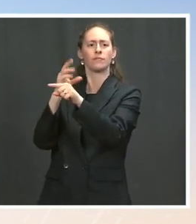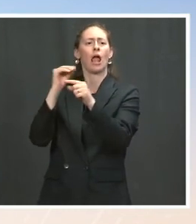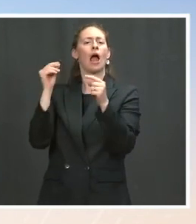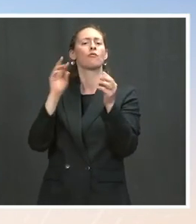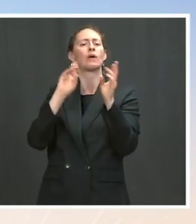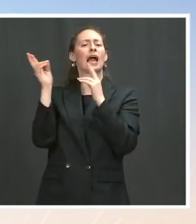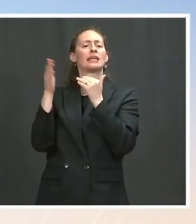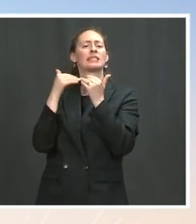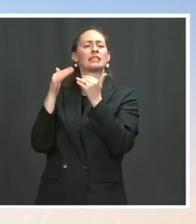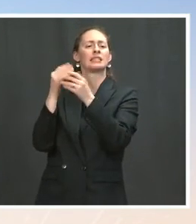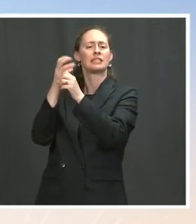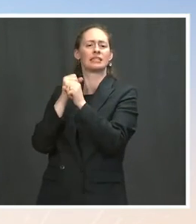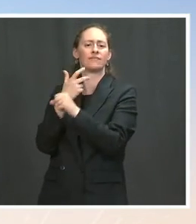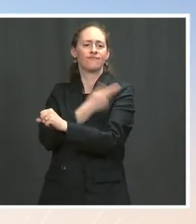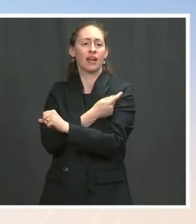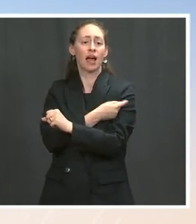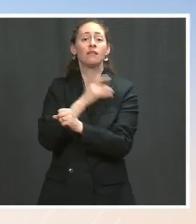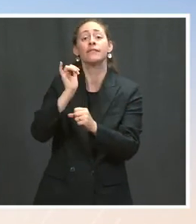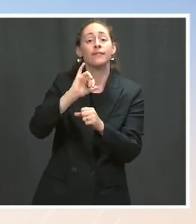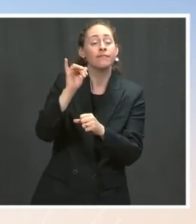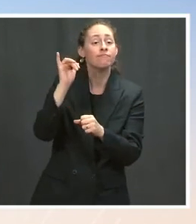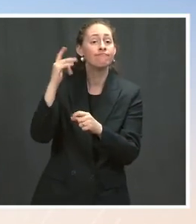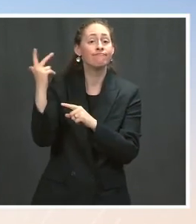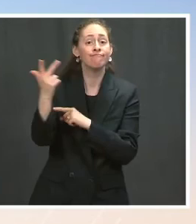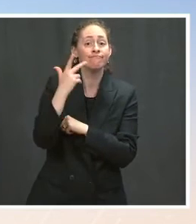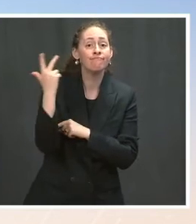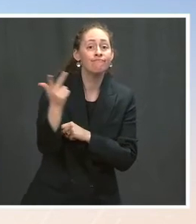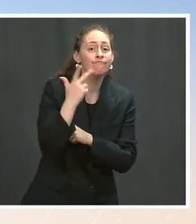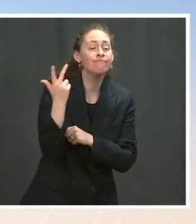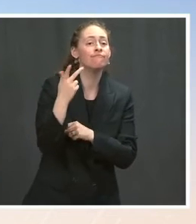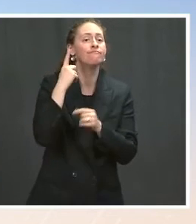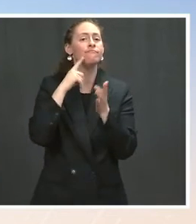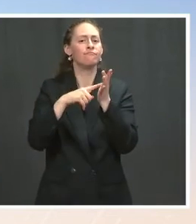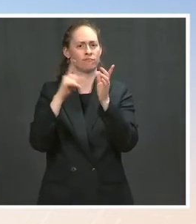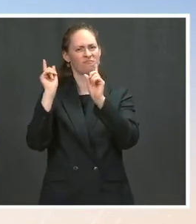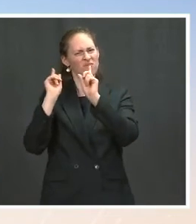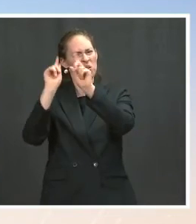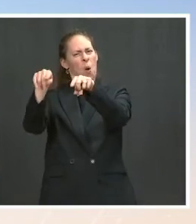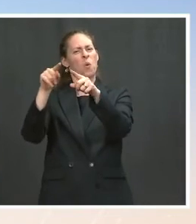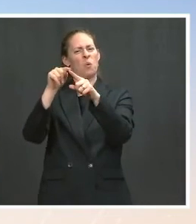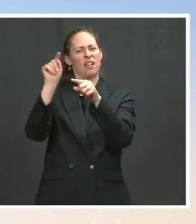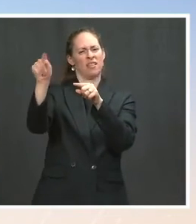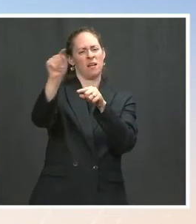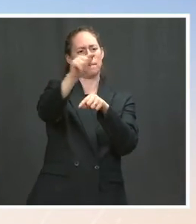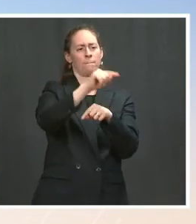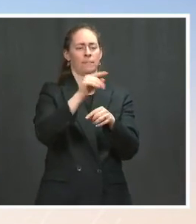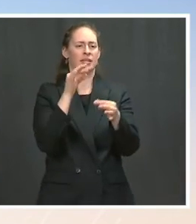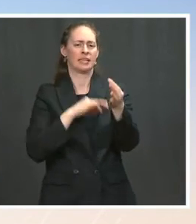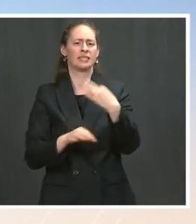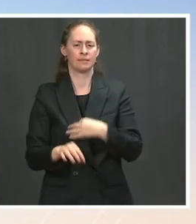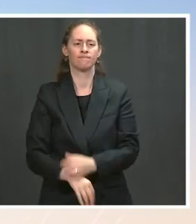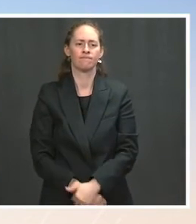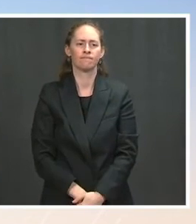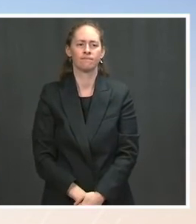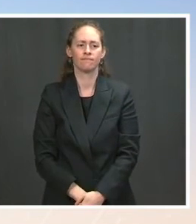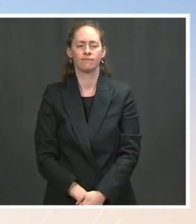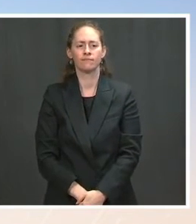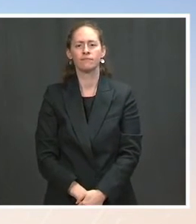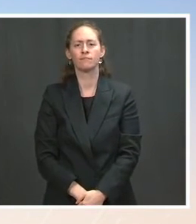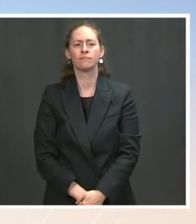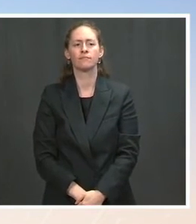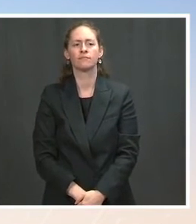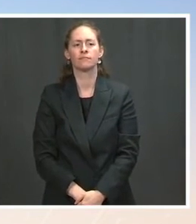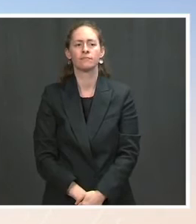units that are going into communities to get the supply out to people we have reached uh hit a a higher number than i think most people